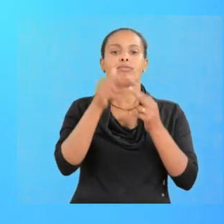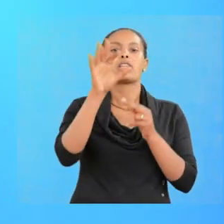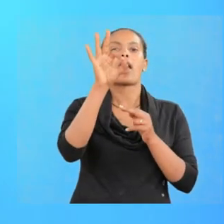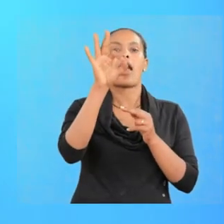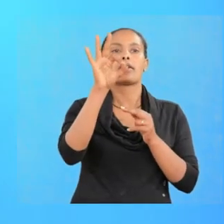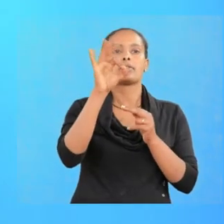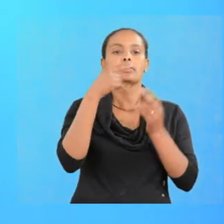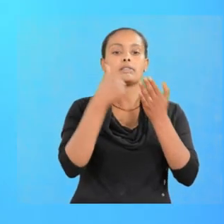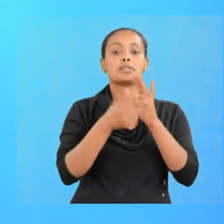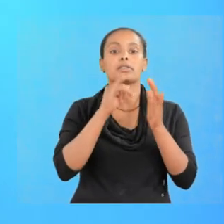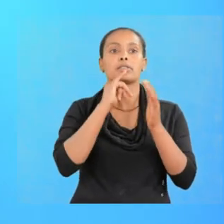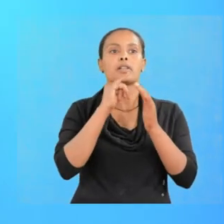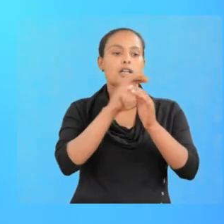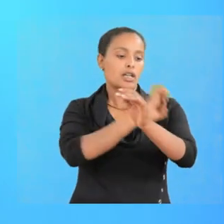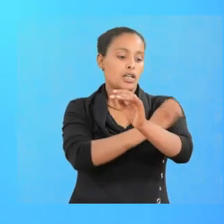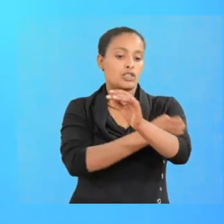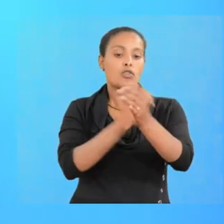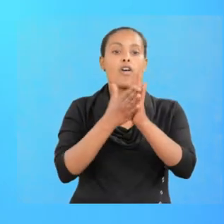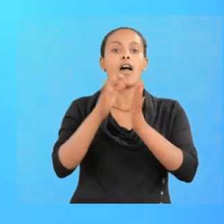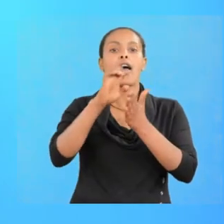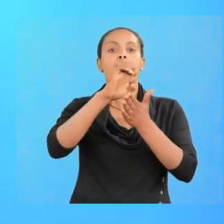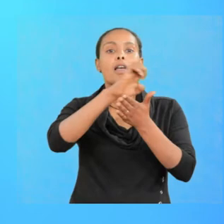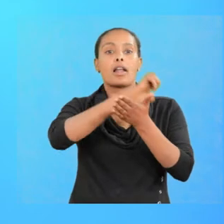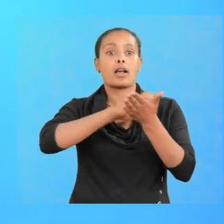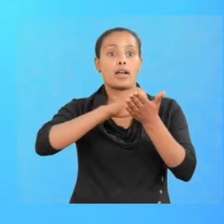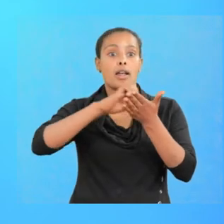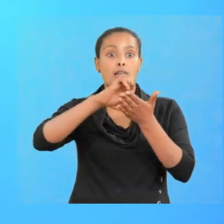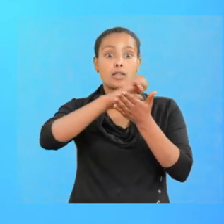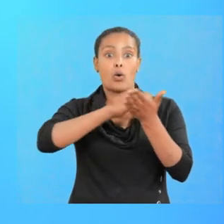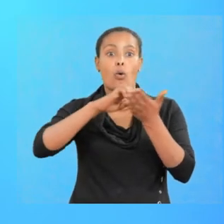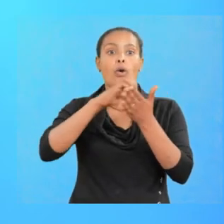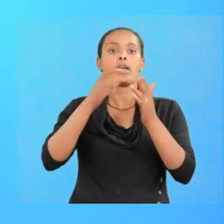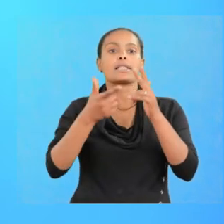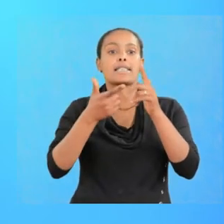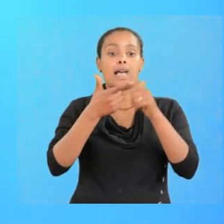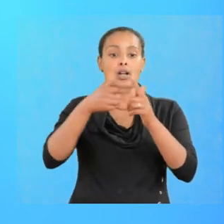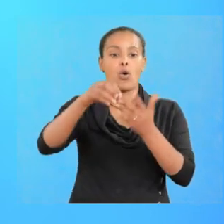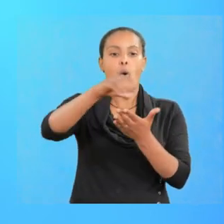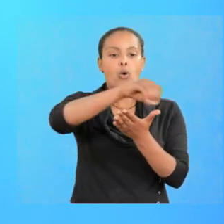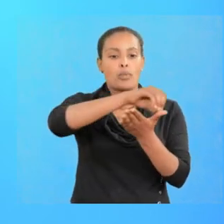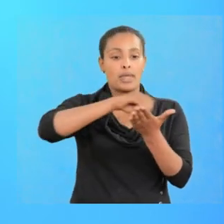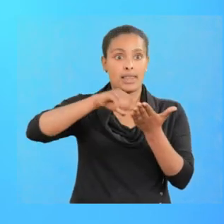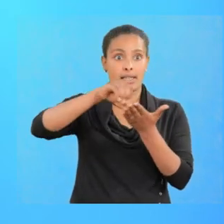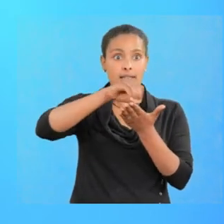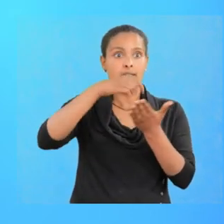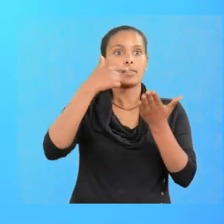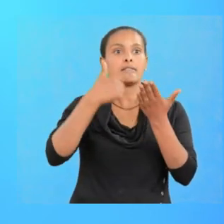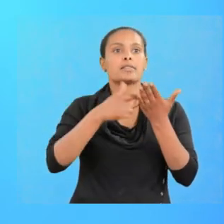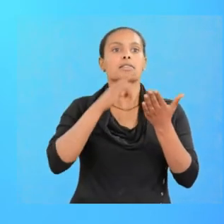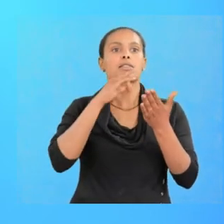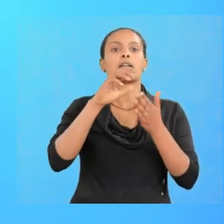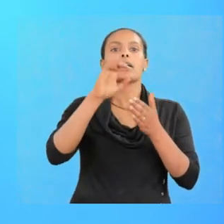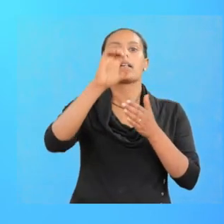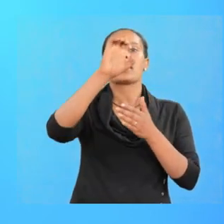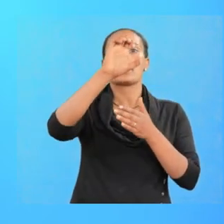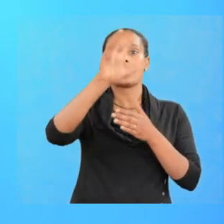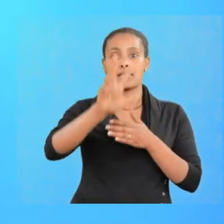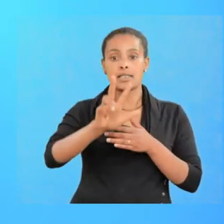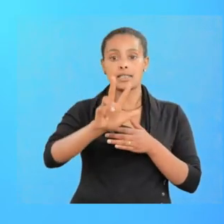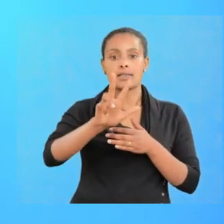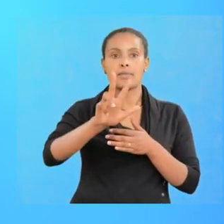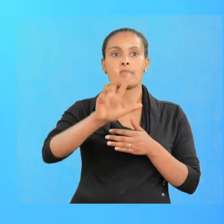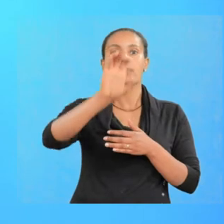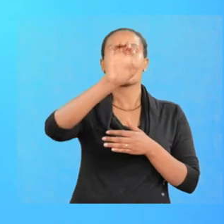This is energy of an electron in the second orbit. This is energy of an electron